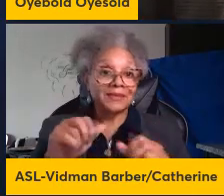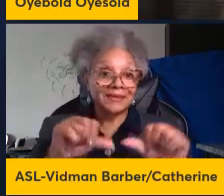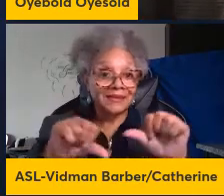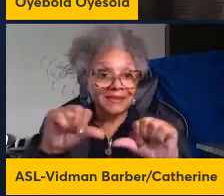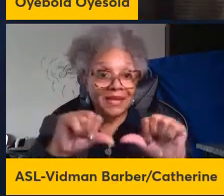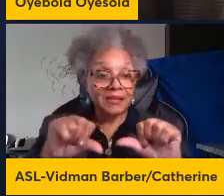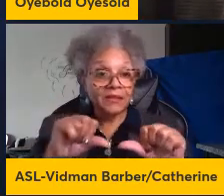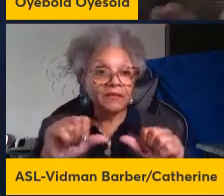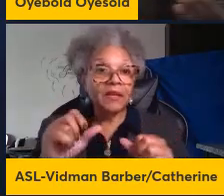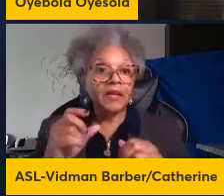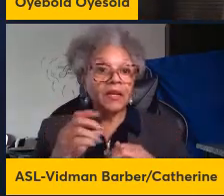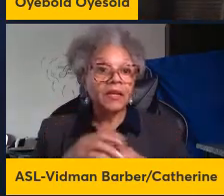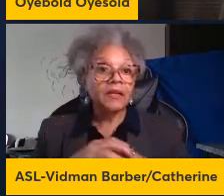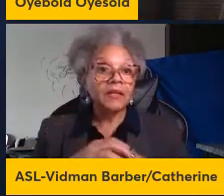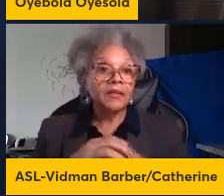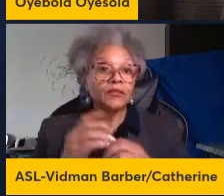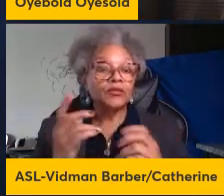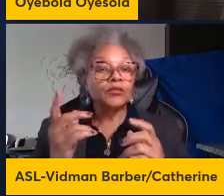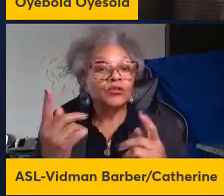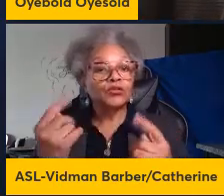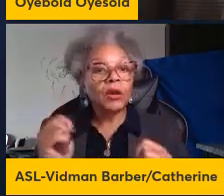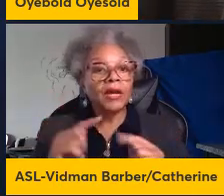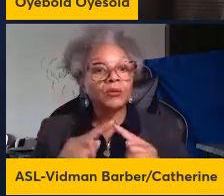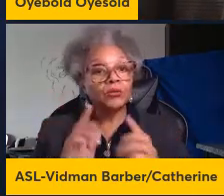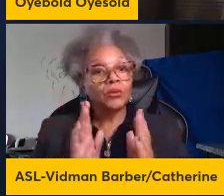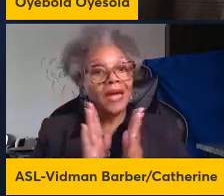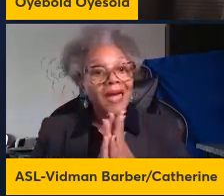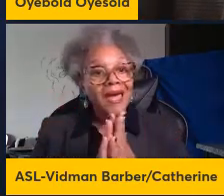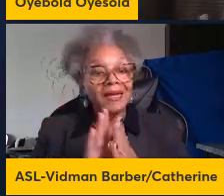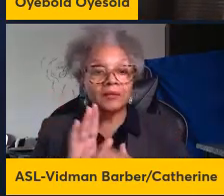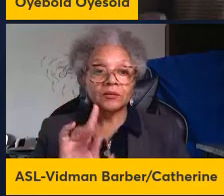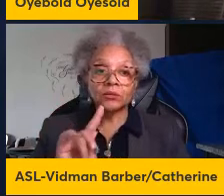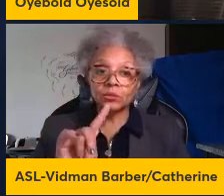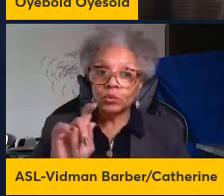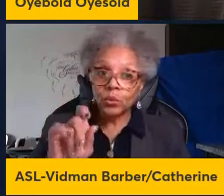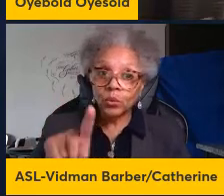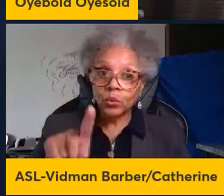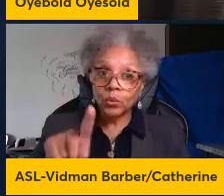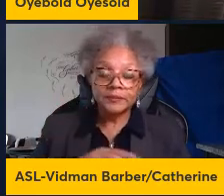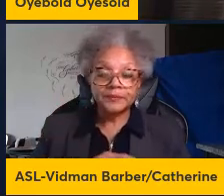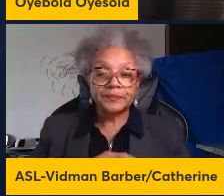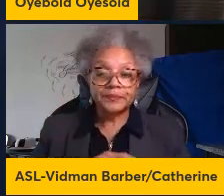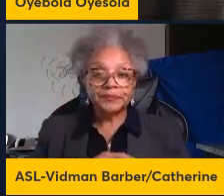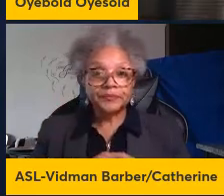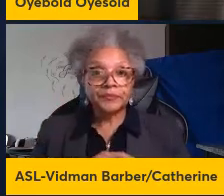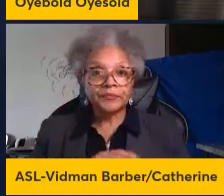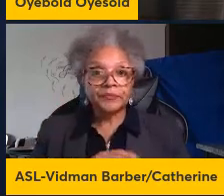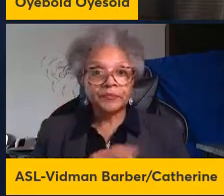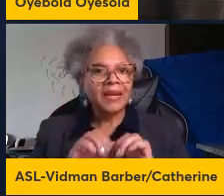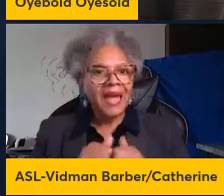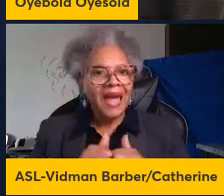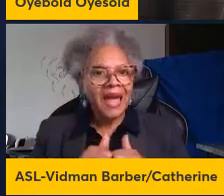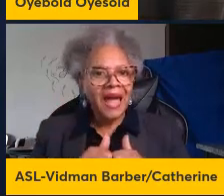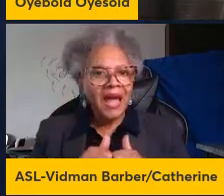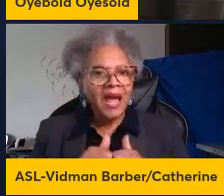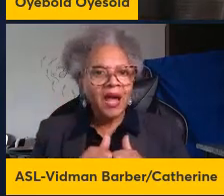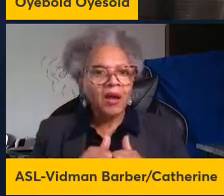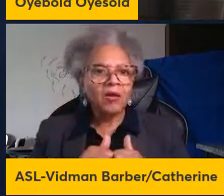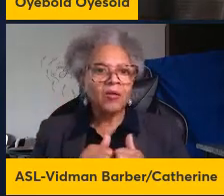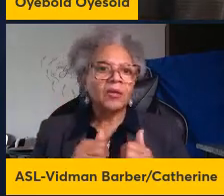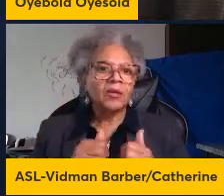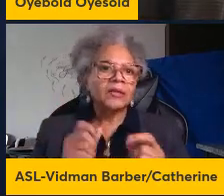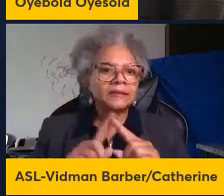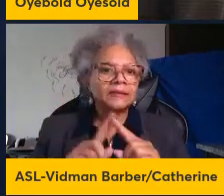mouse model to try to ask questions as to in understanding how immune responses are generated during